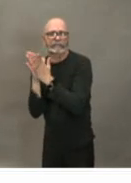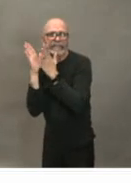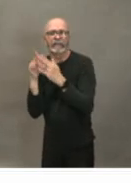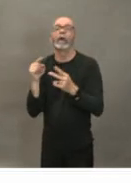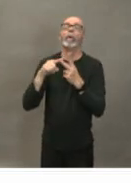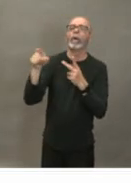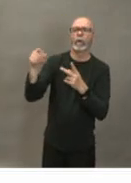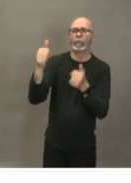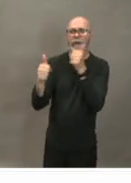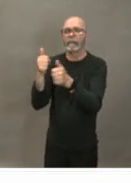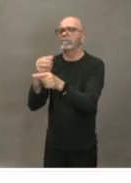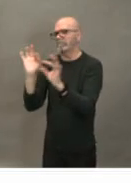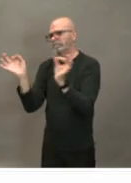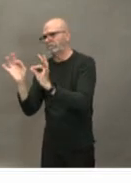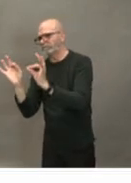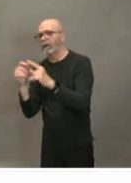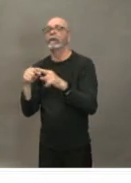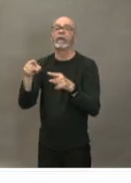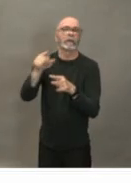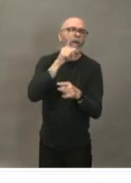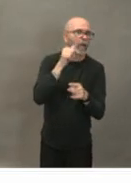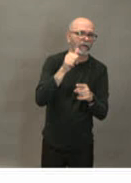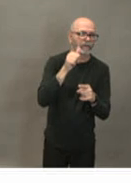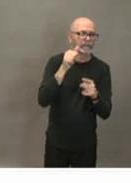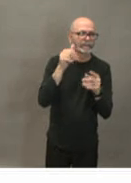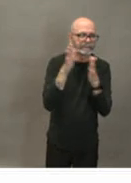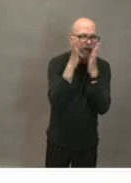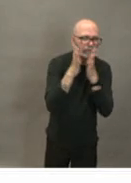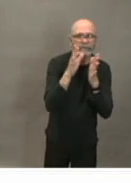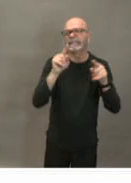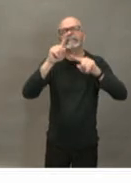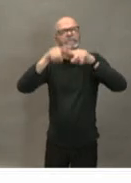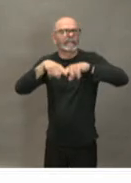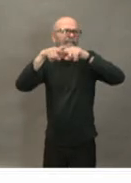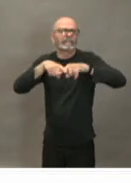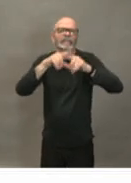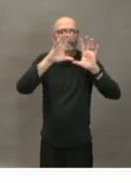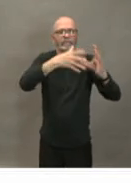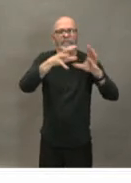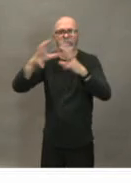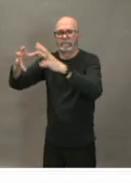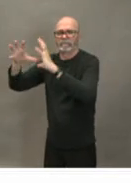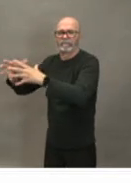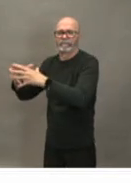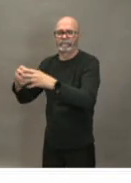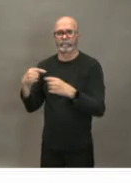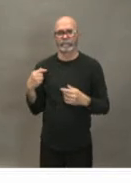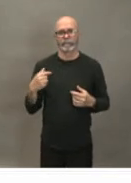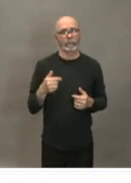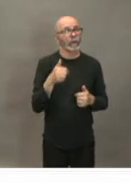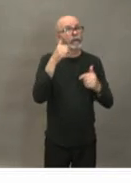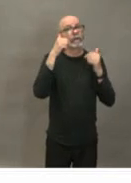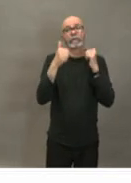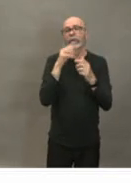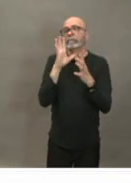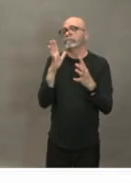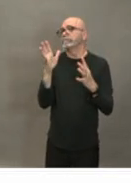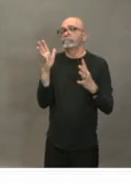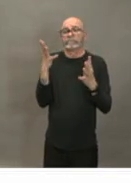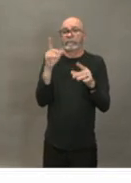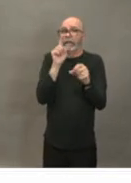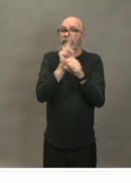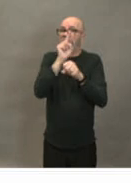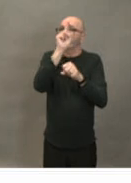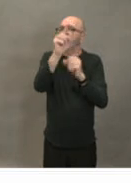we need to make sure that we're doing that and from on a consistent basis so it may be that next week and i'm just speaking theoretically